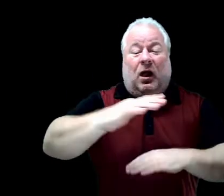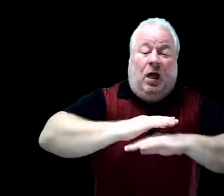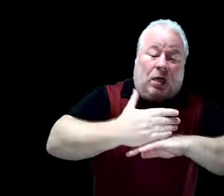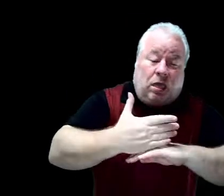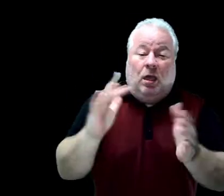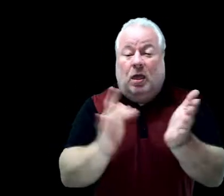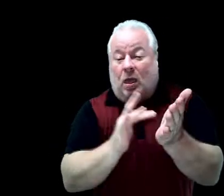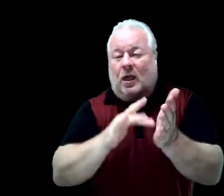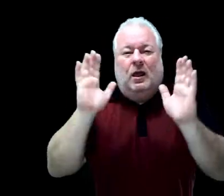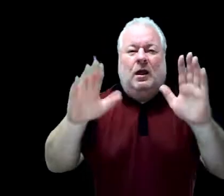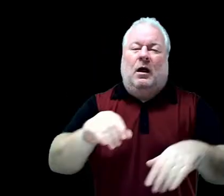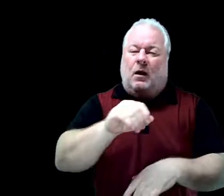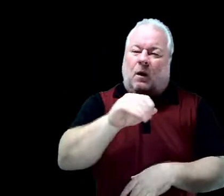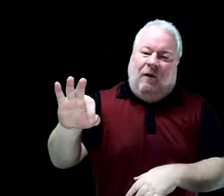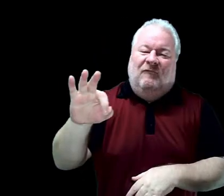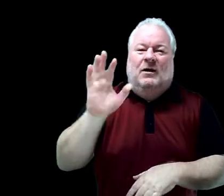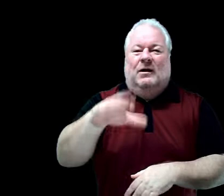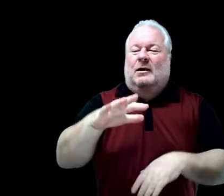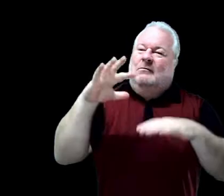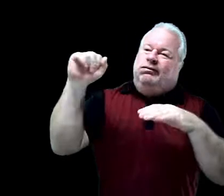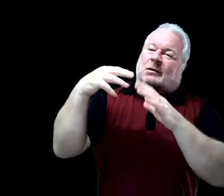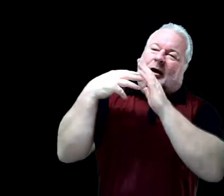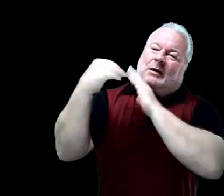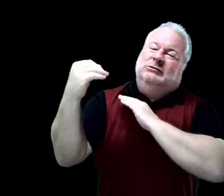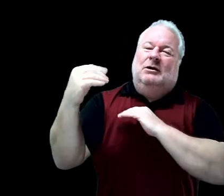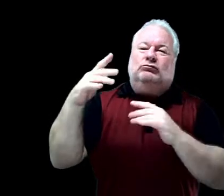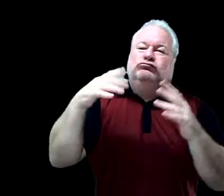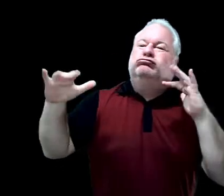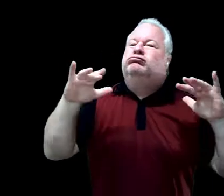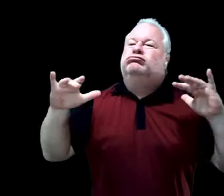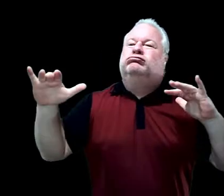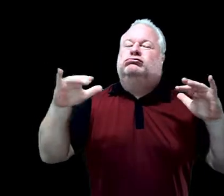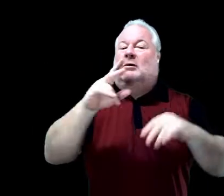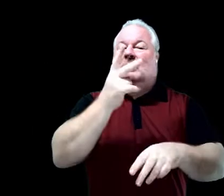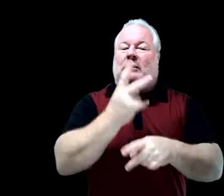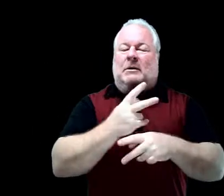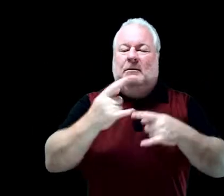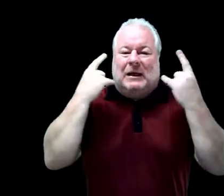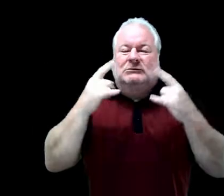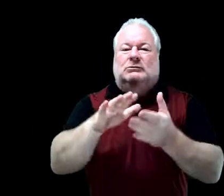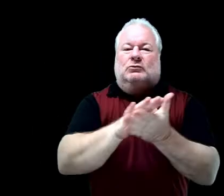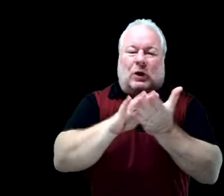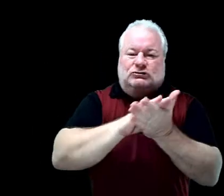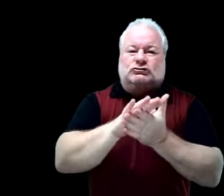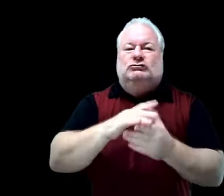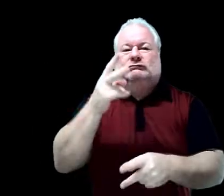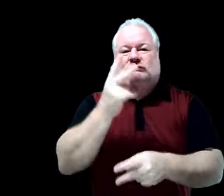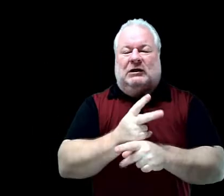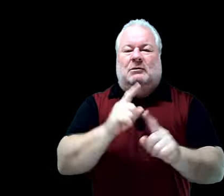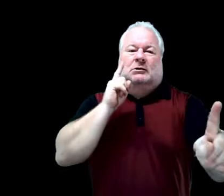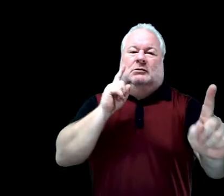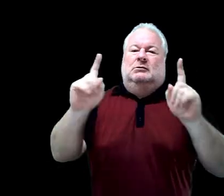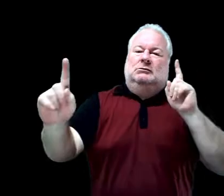turn off the screen, enjoy the outdoors, and remember that whatever you do, keep your mask on, wash your hands,